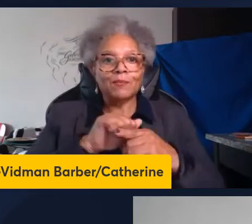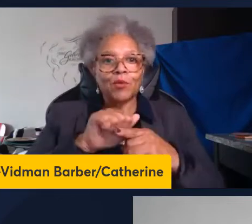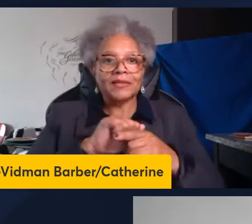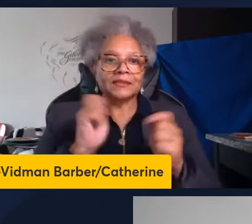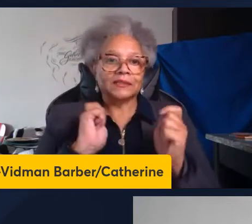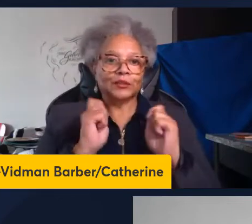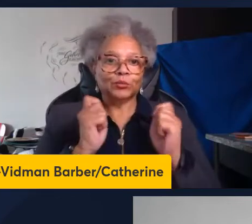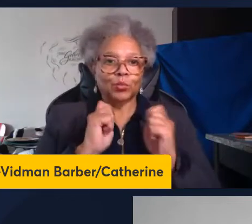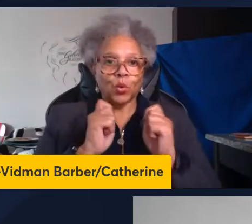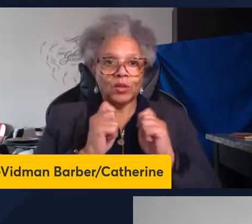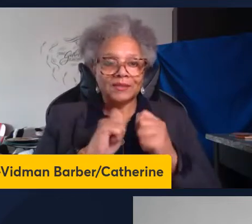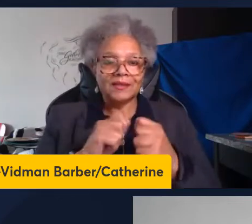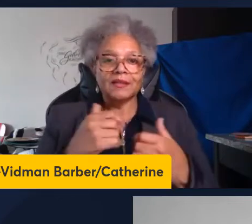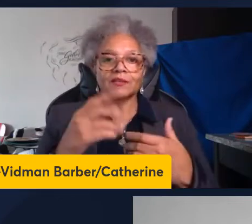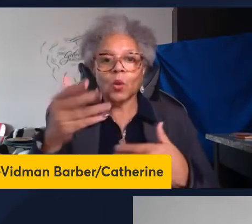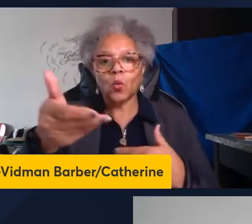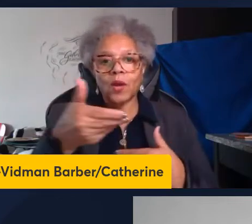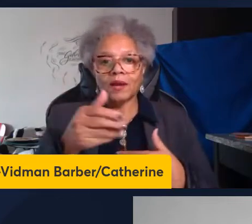rafael